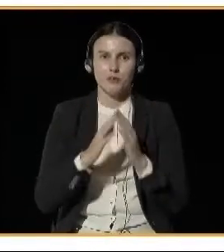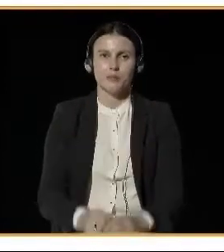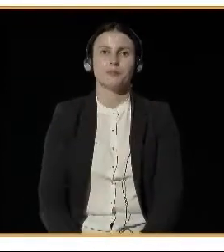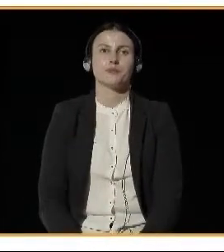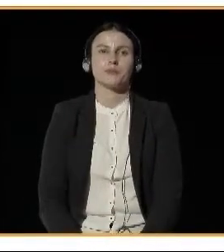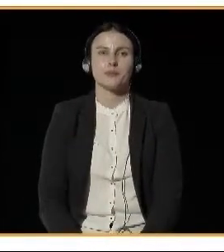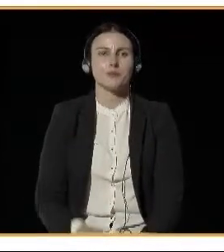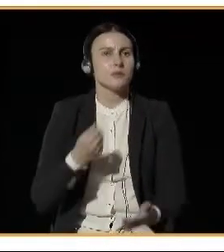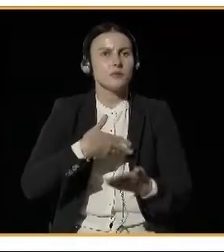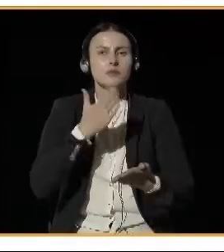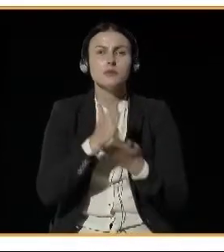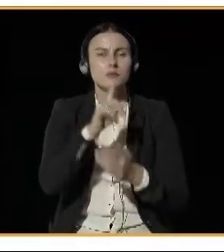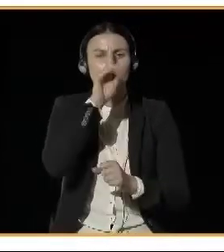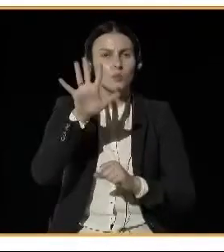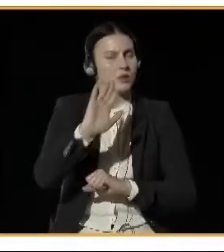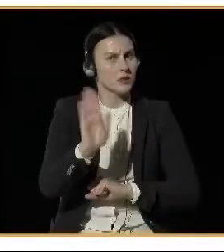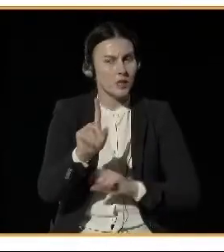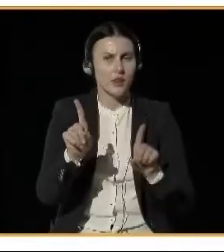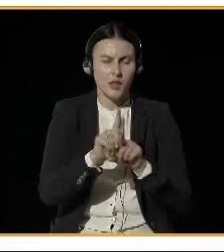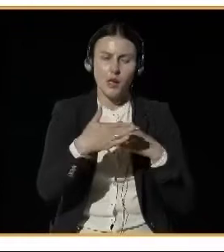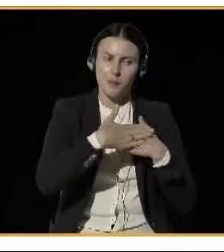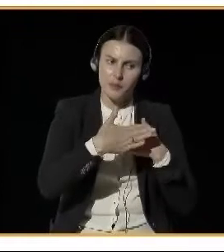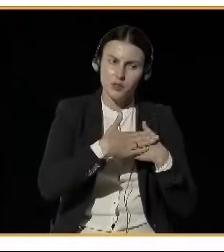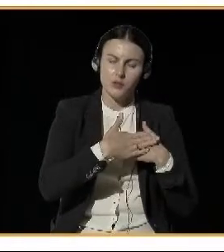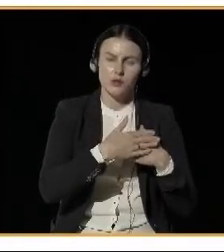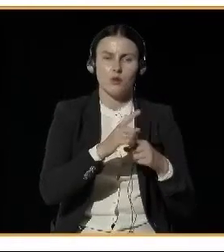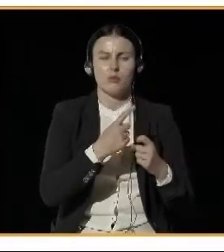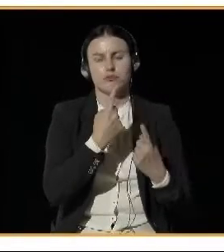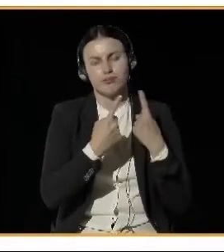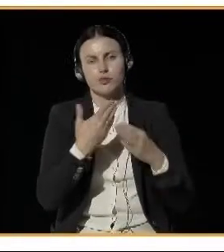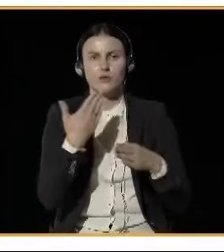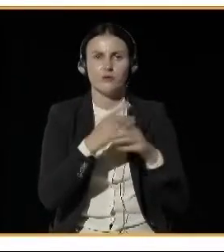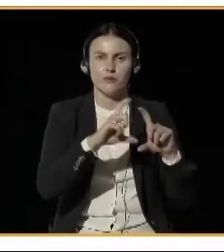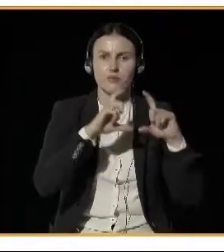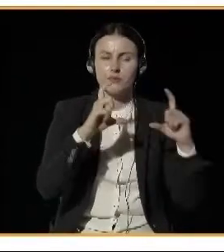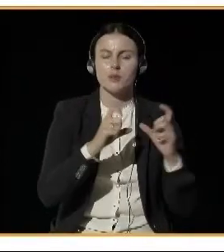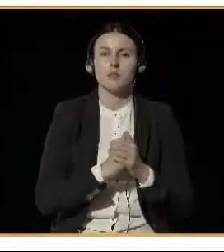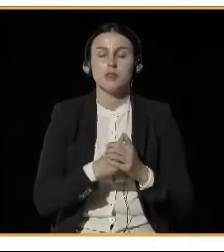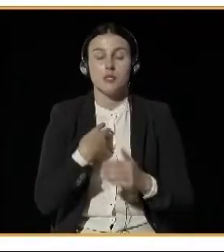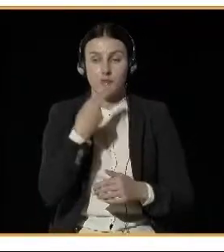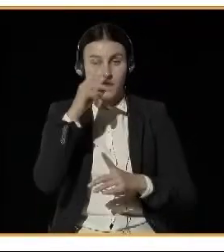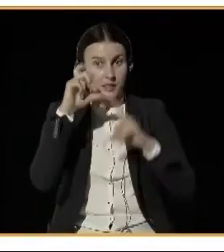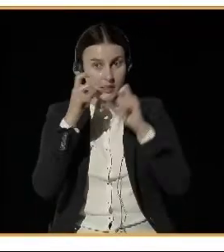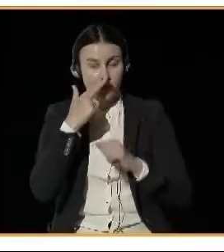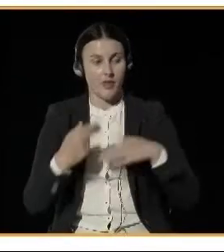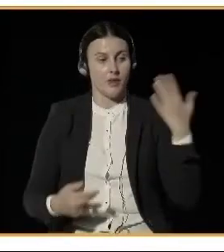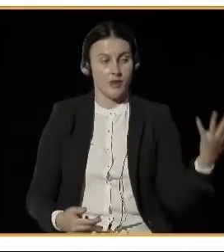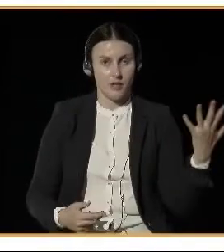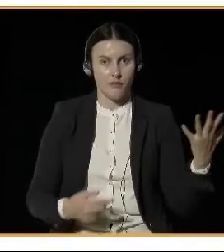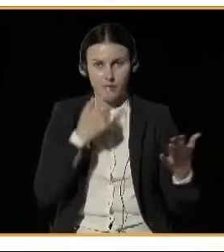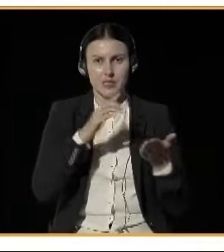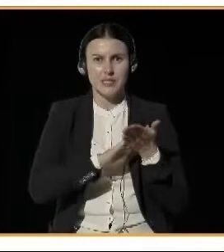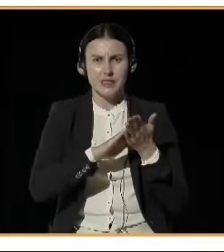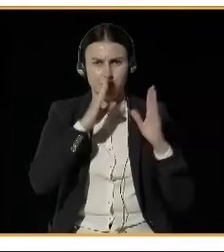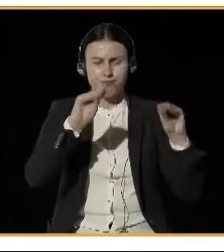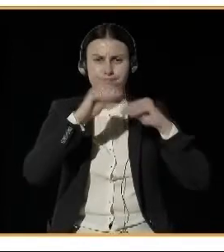there's high particulate matter pollution. You can see that on the picture to the left. And then on the